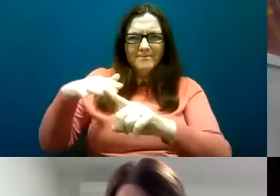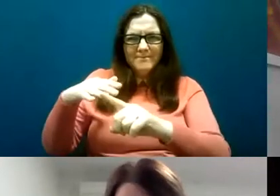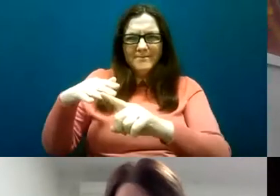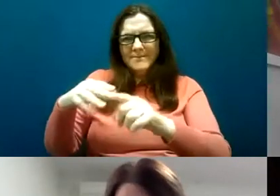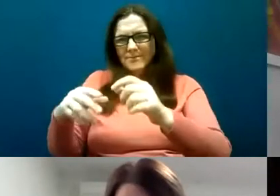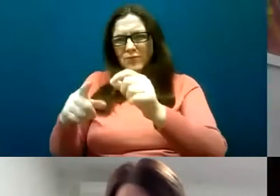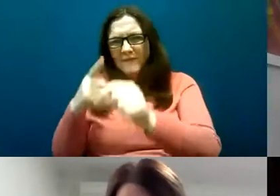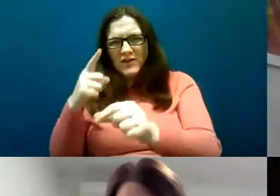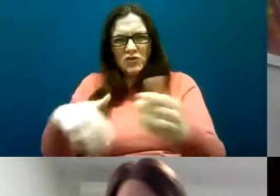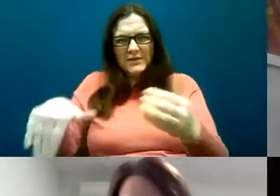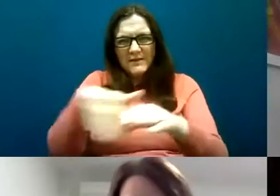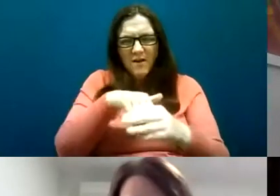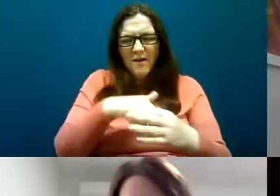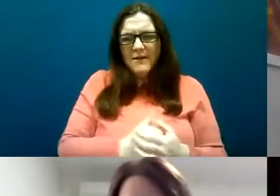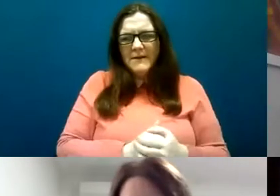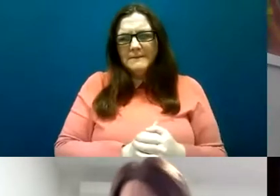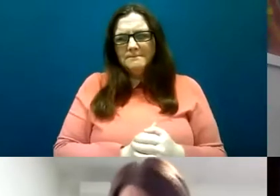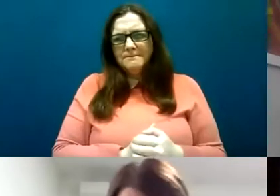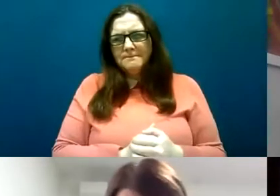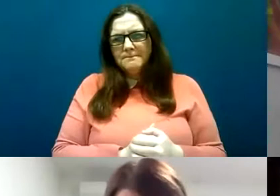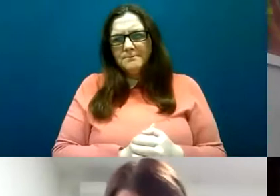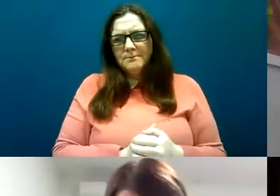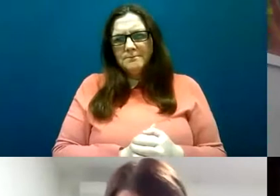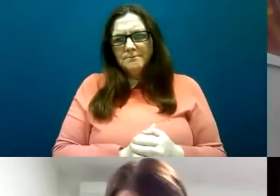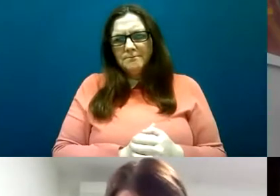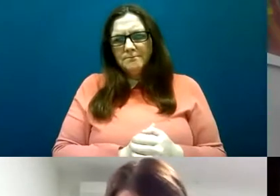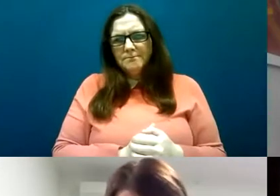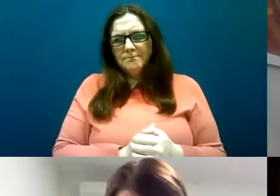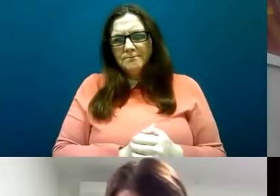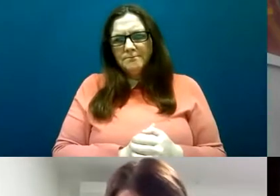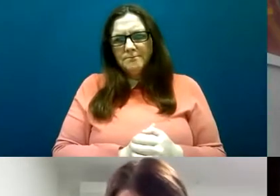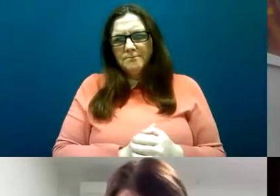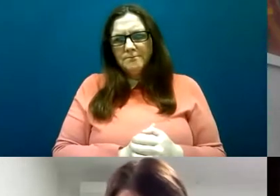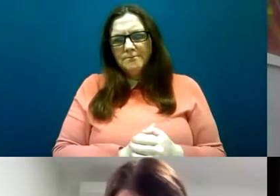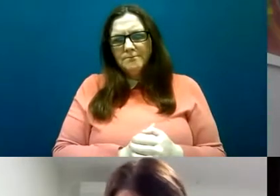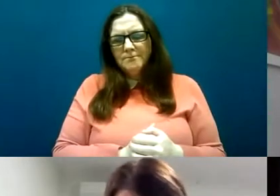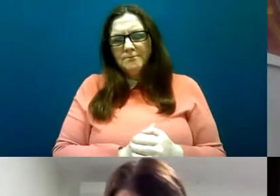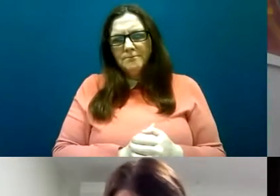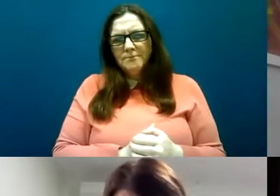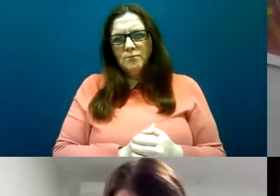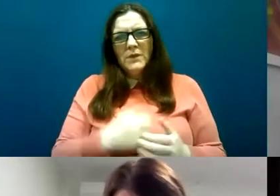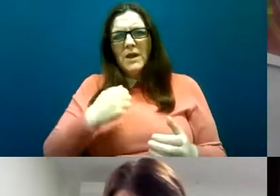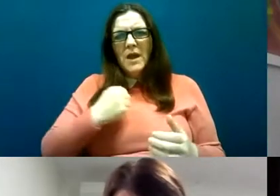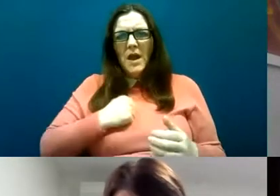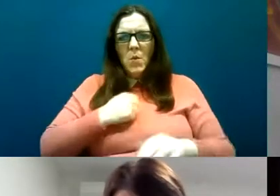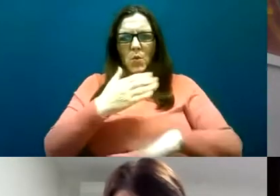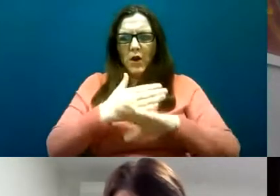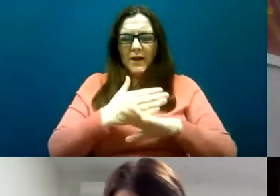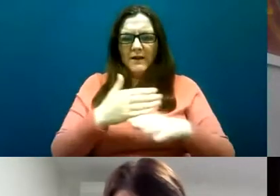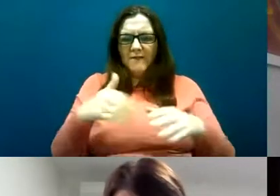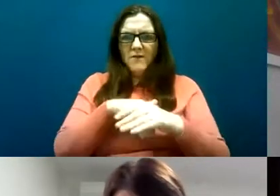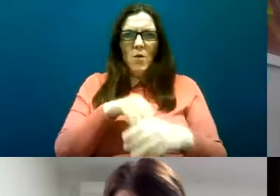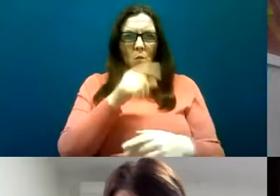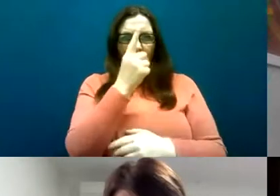involves an awful lot of different bodies and agencies it overlaps